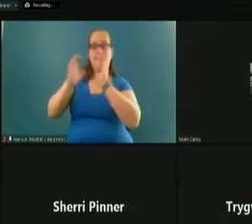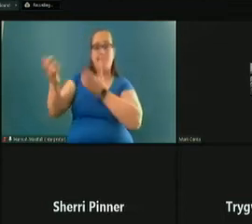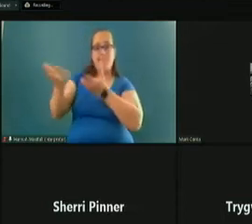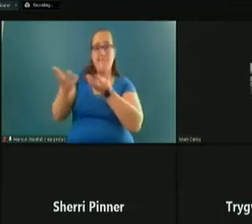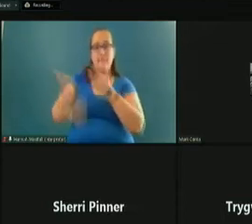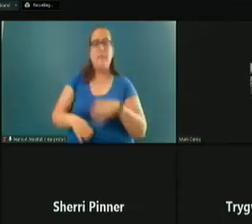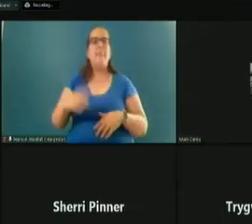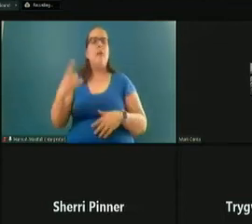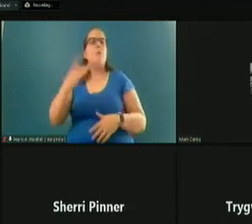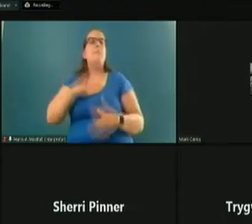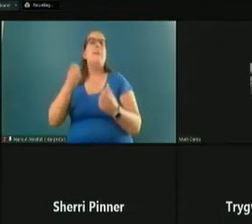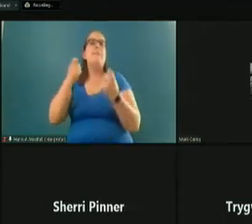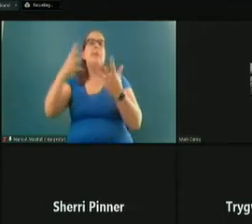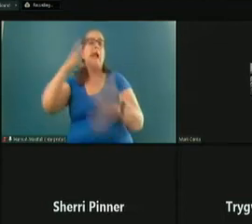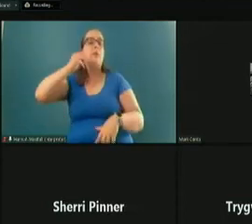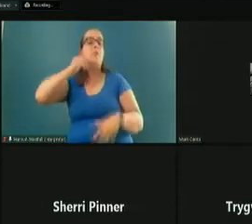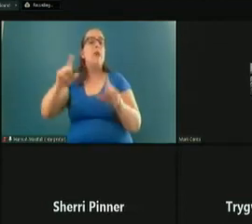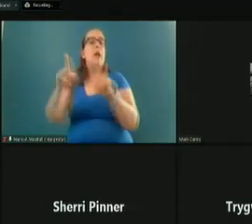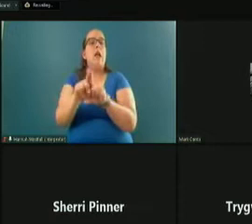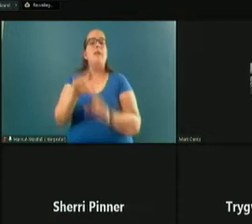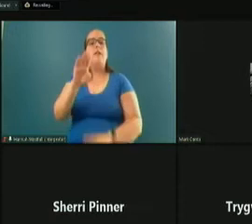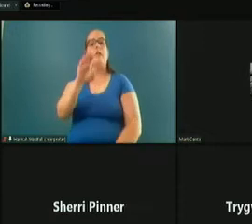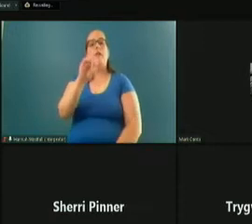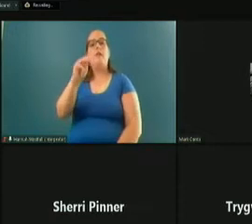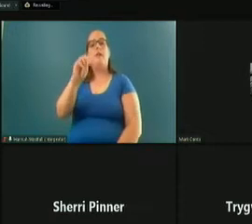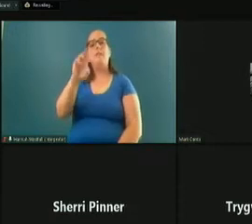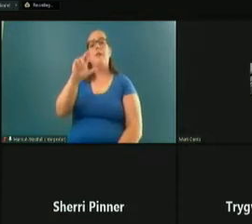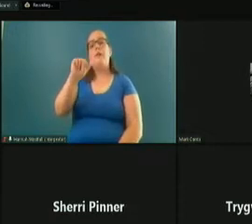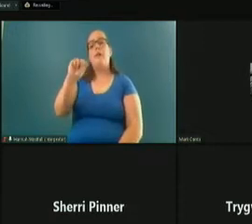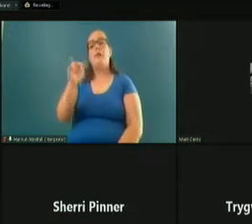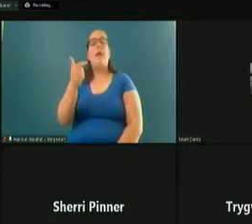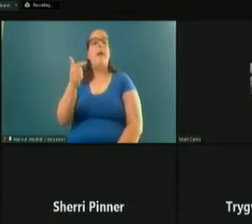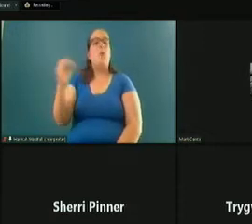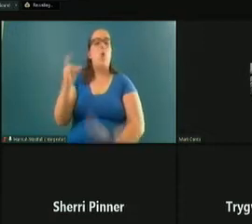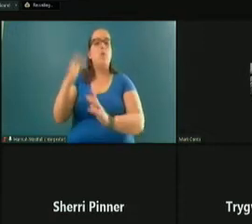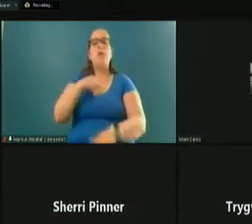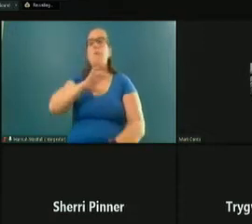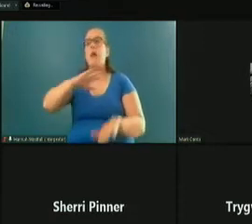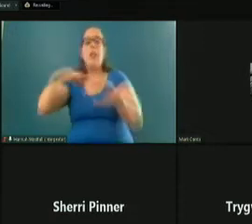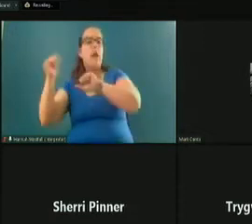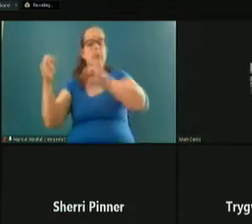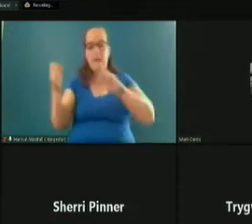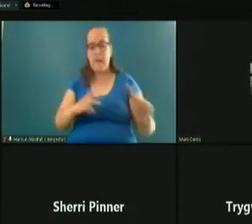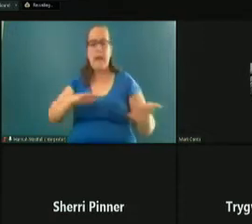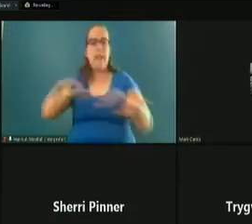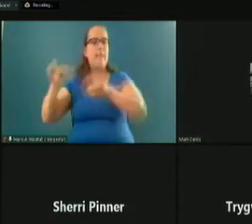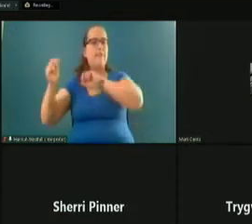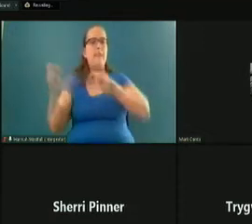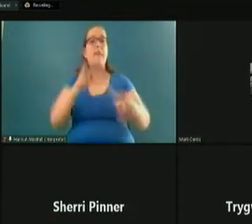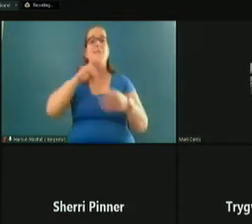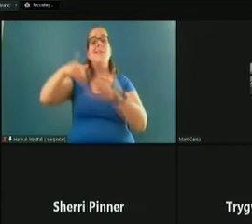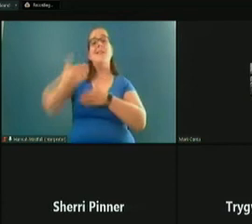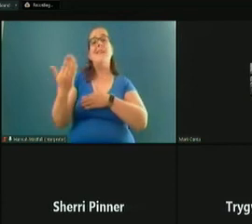one of my many experiences actually as a Boomerang Oregonian where I would leave and return, leave and return for the next 15